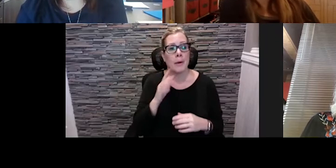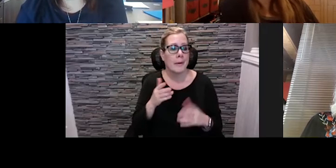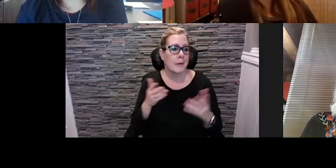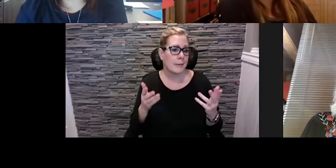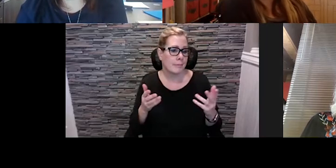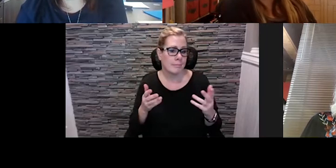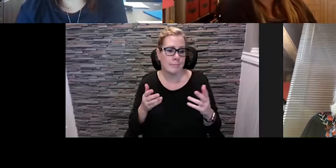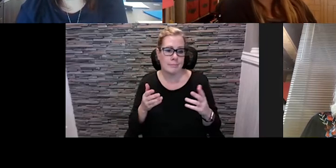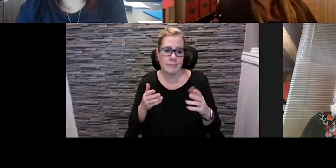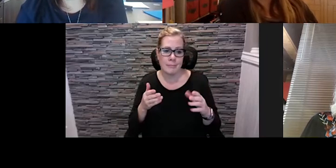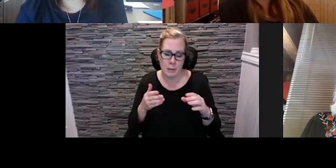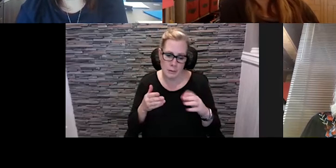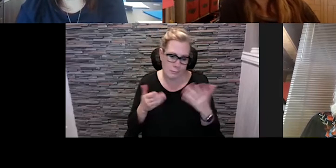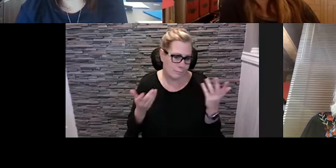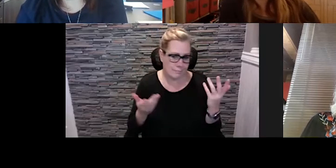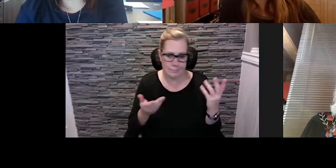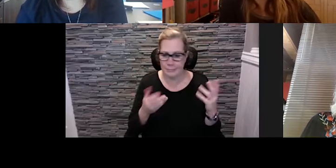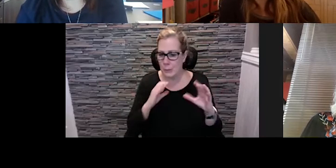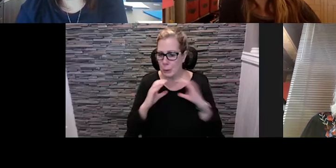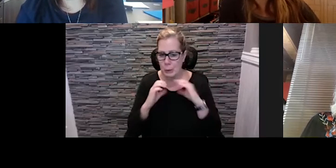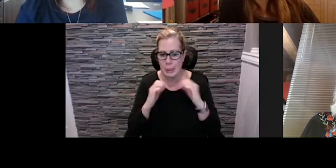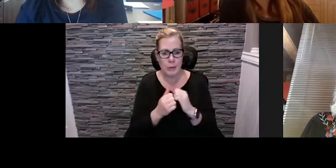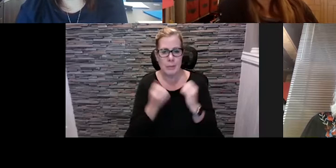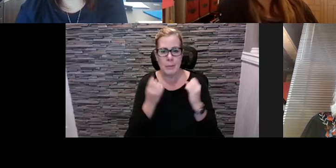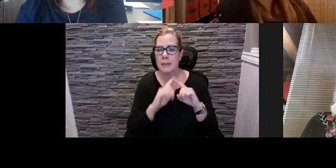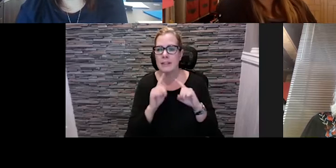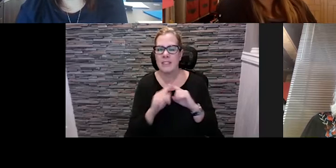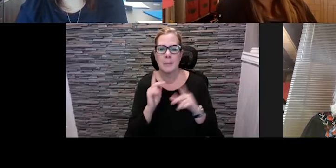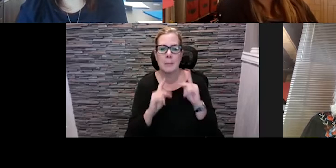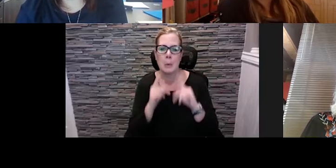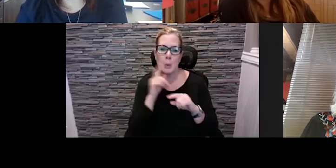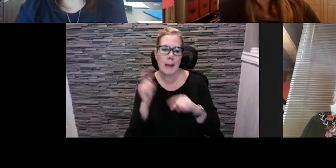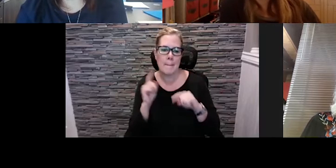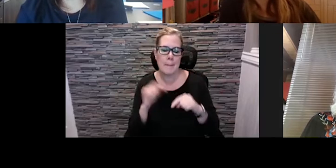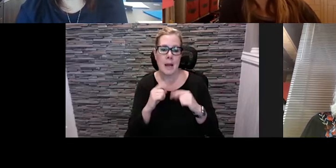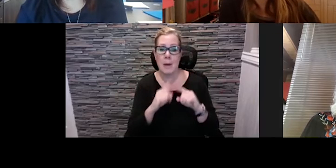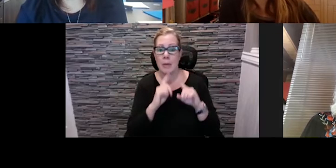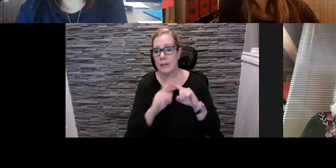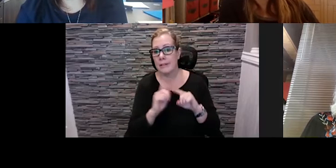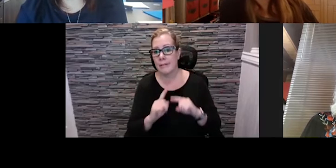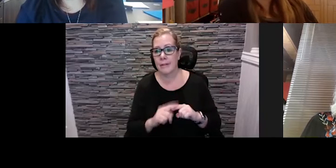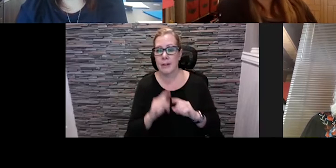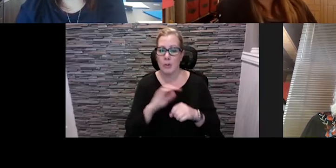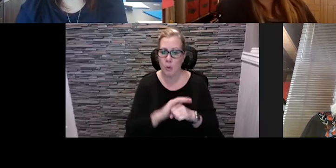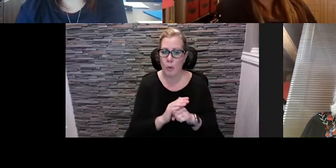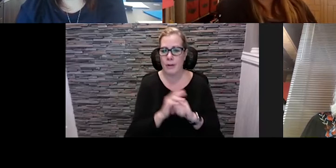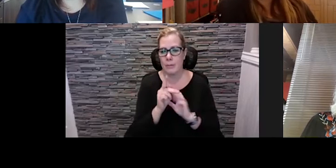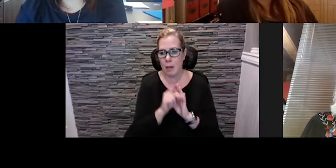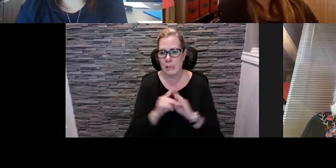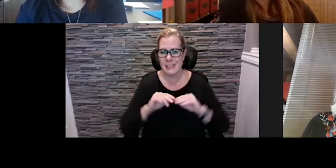communicate to a number uh of our attendees regularly about all the uh covid protocols that were in place